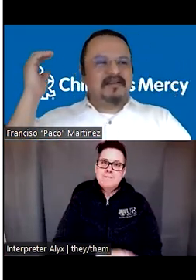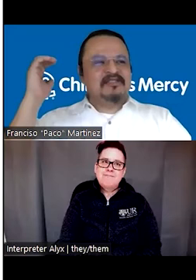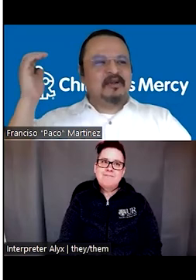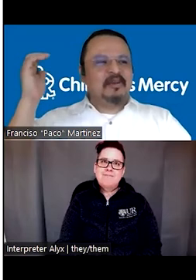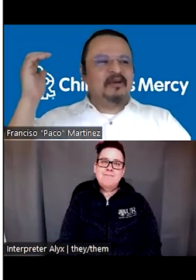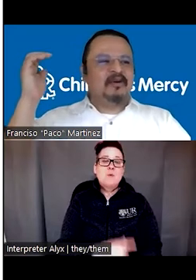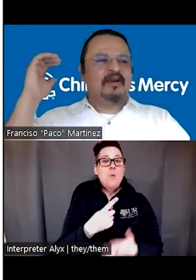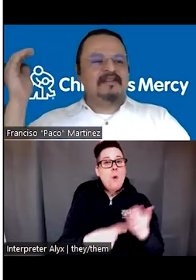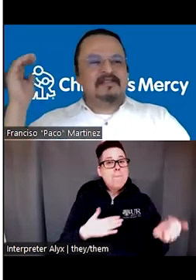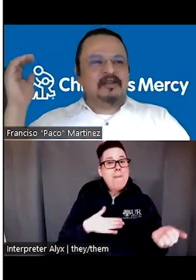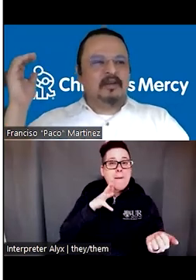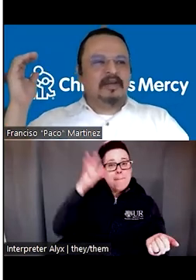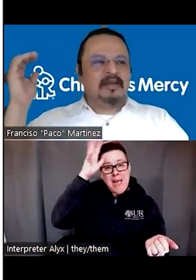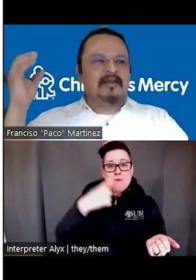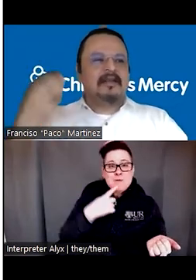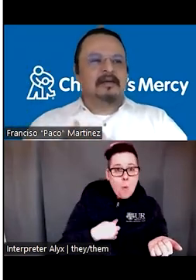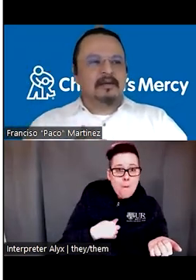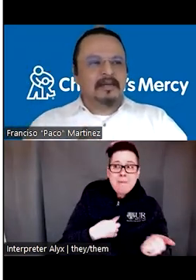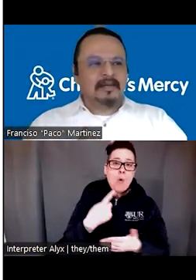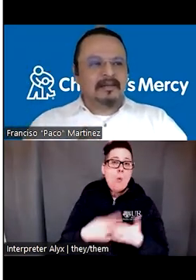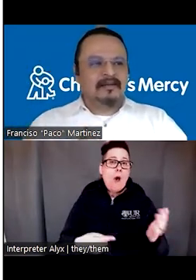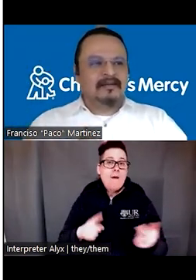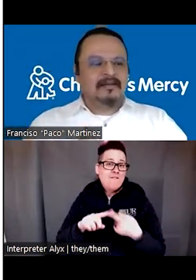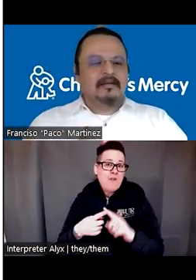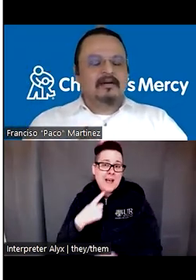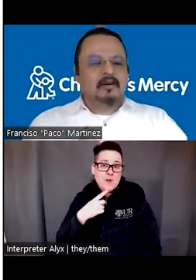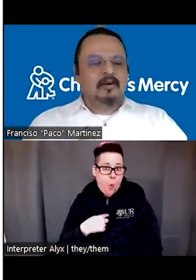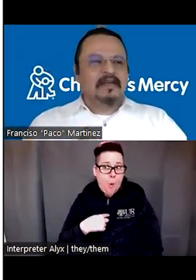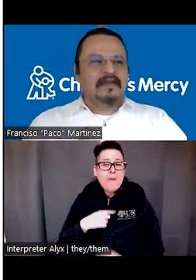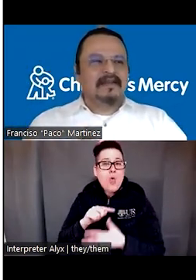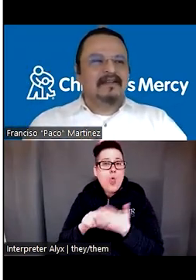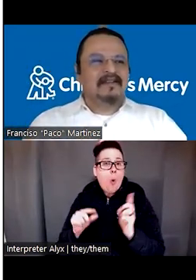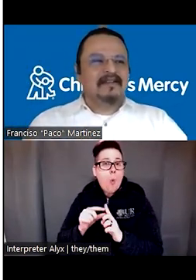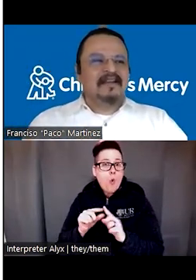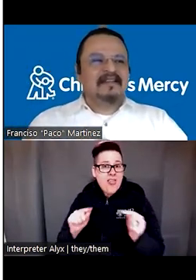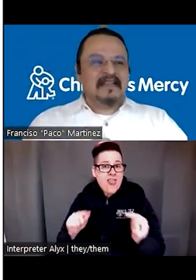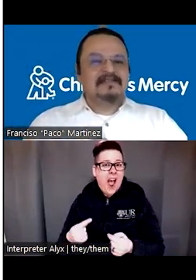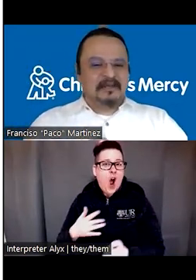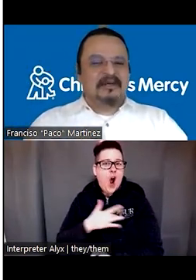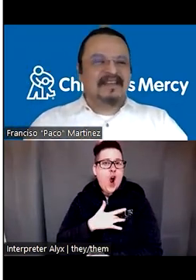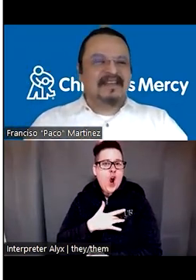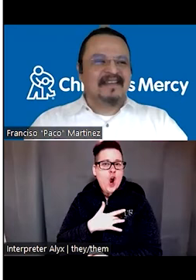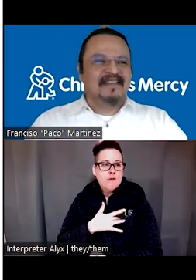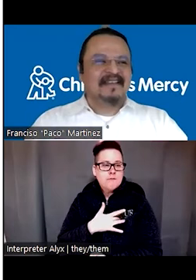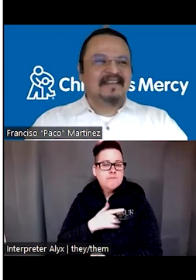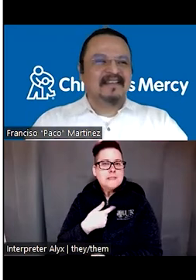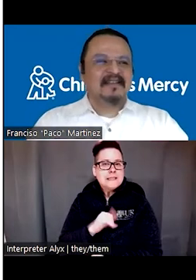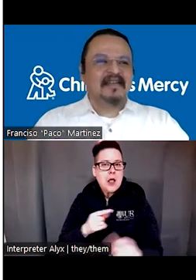my parents told me or friends told me that hurt me. Oh boy. They still hurt.